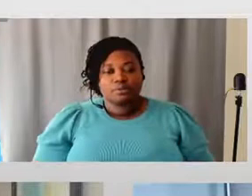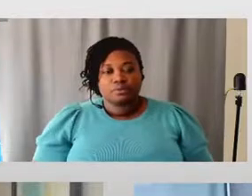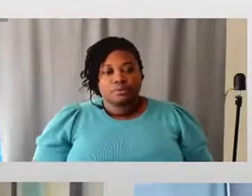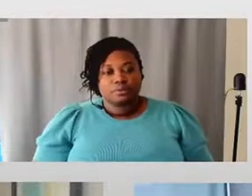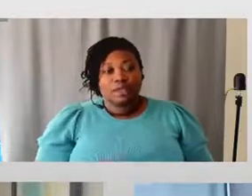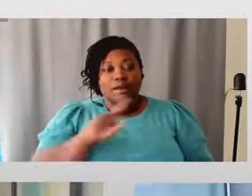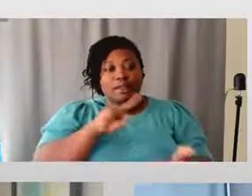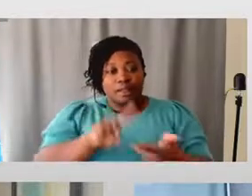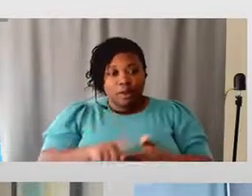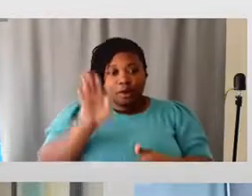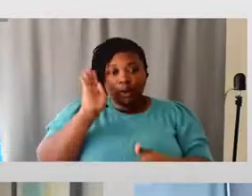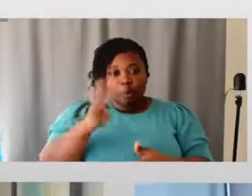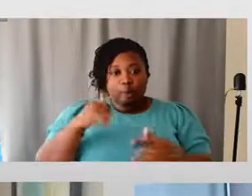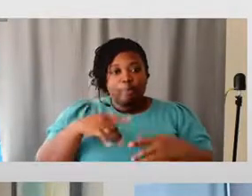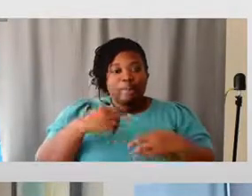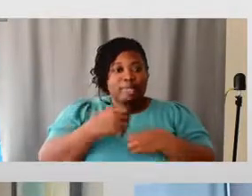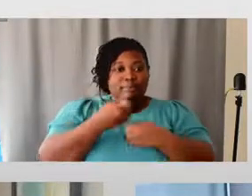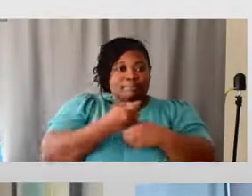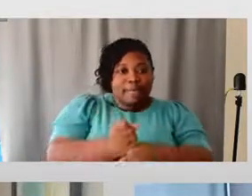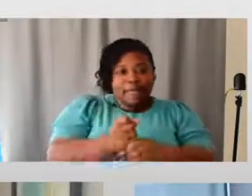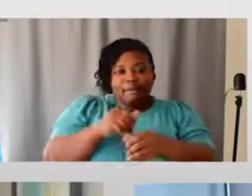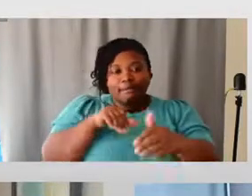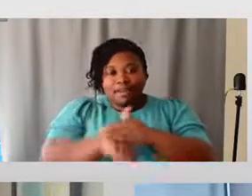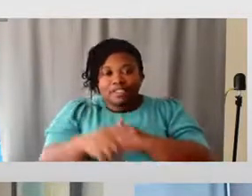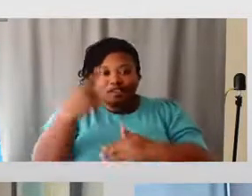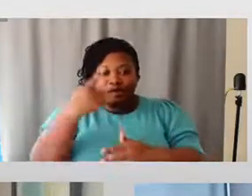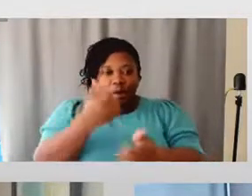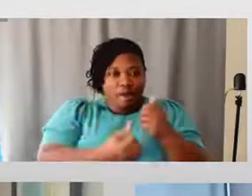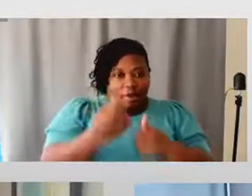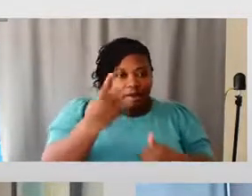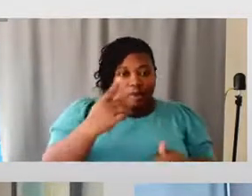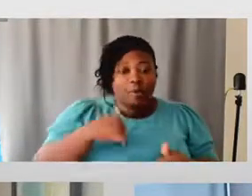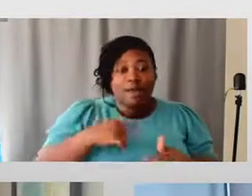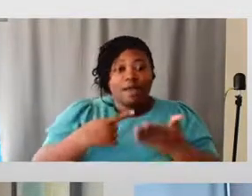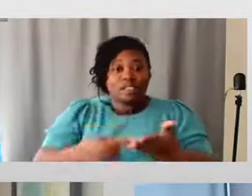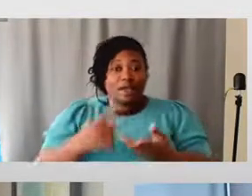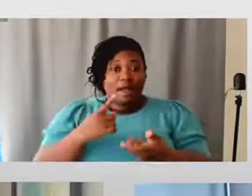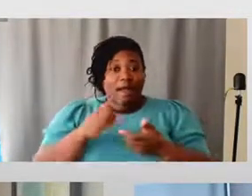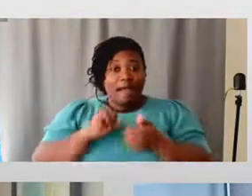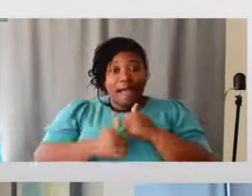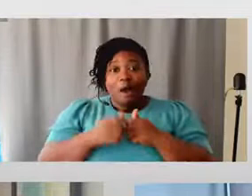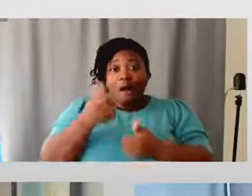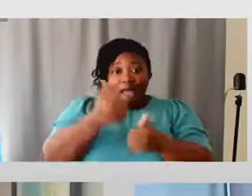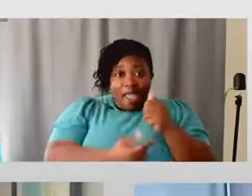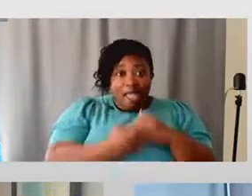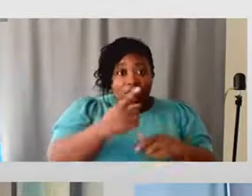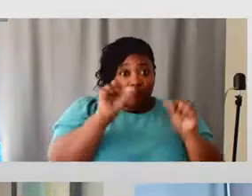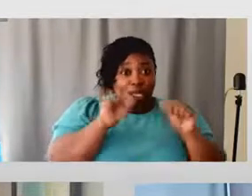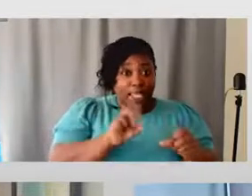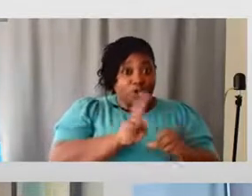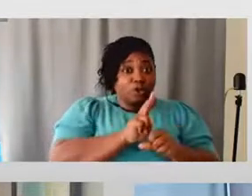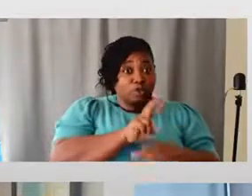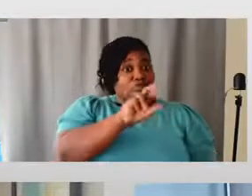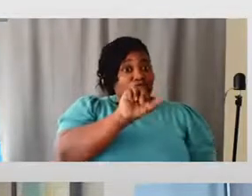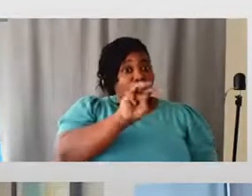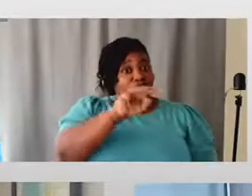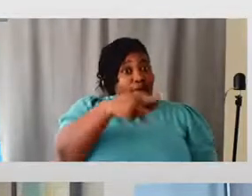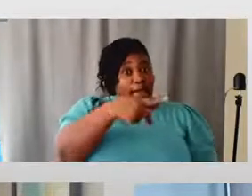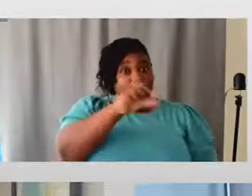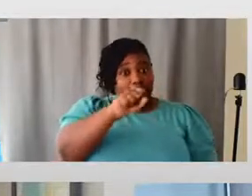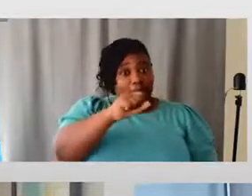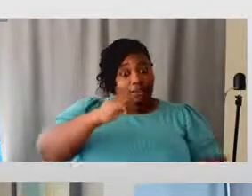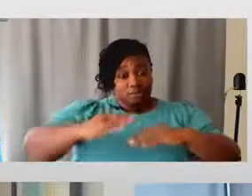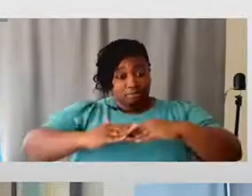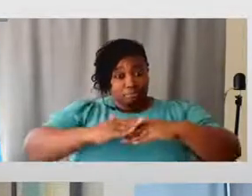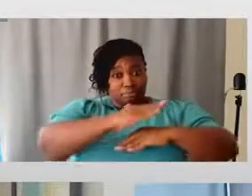creating access for everyone. I talk about how everyone can use the ramp while not everyone can use the stairs. And so hopefully we